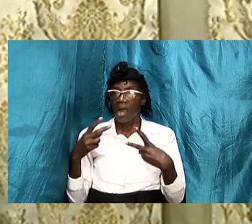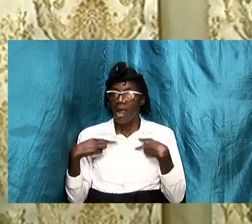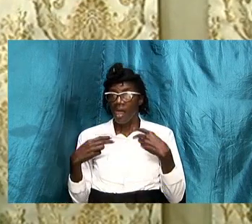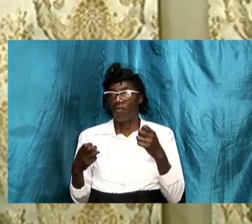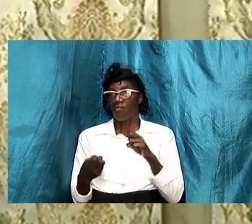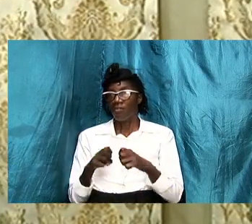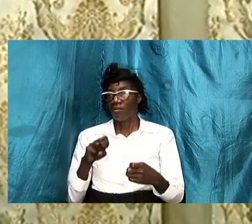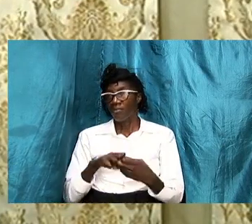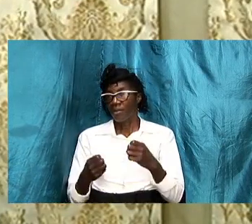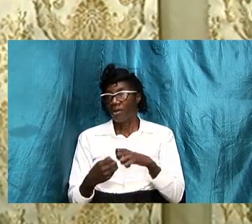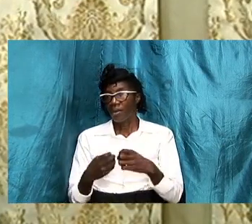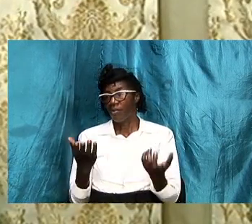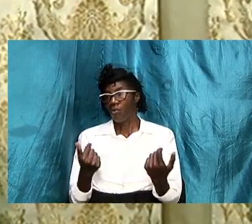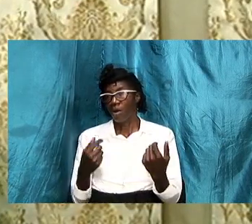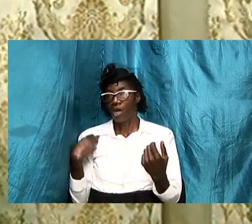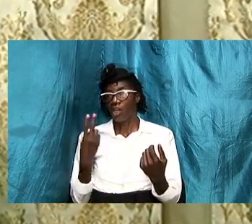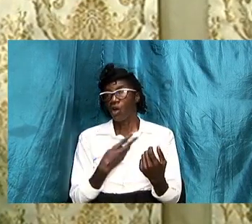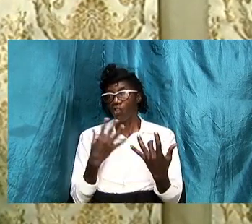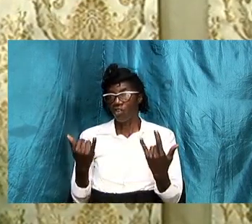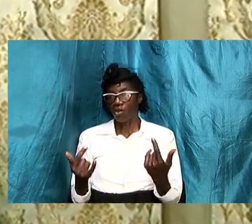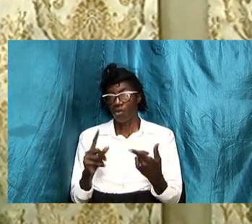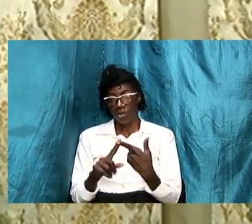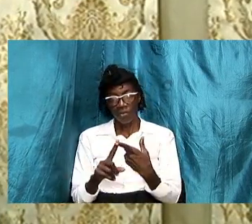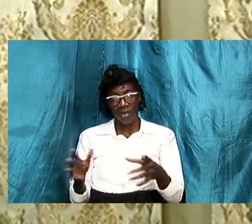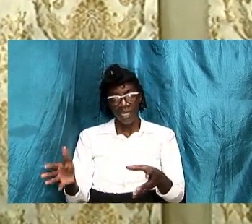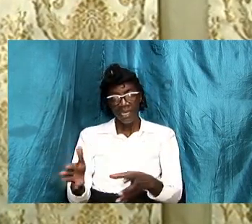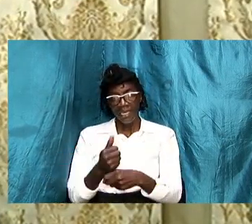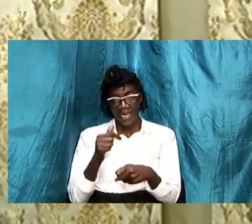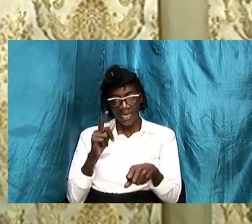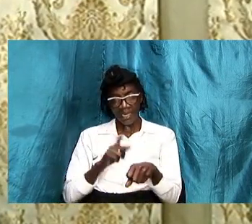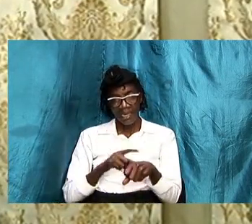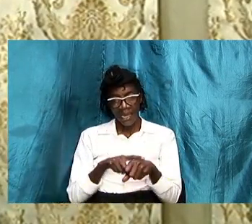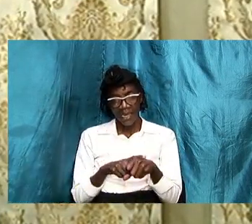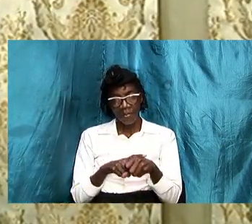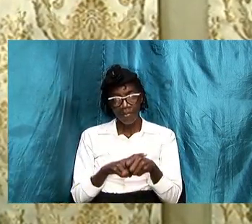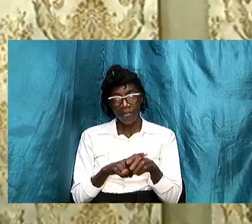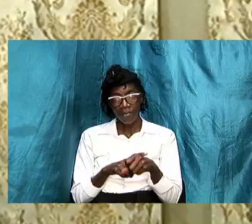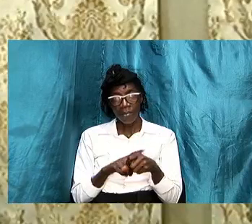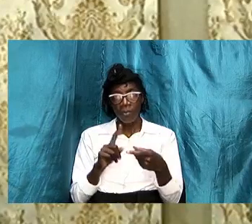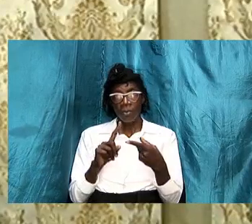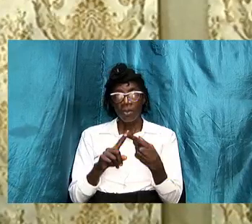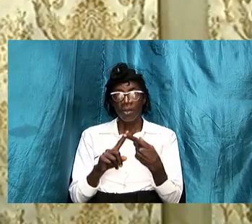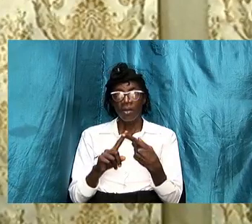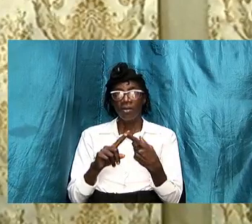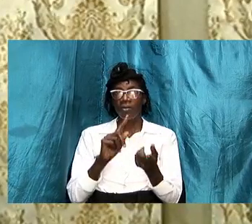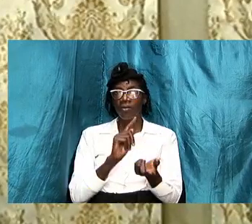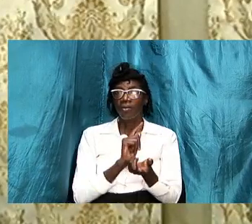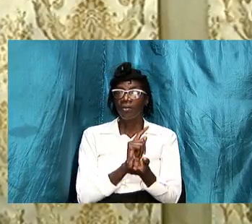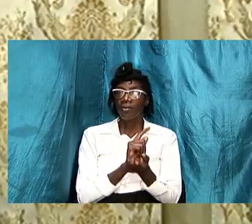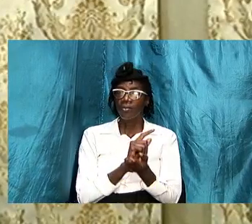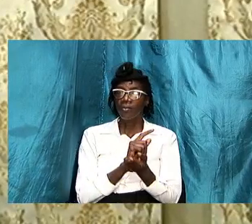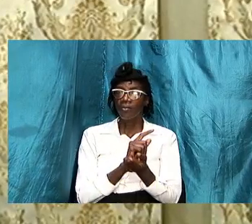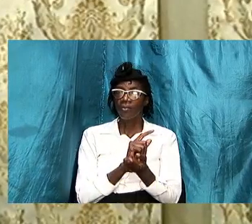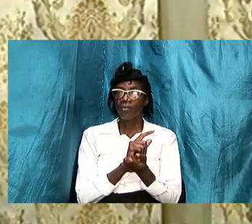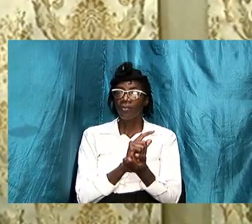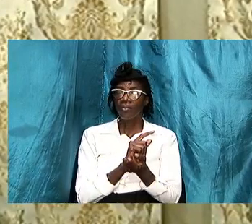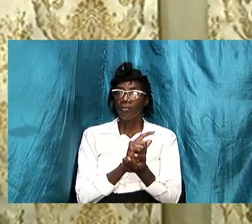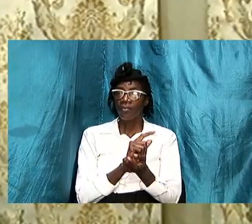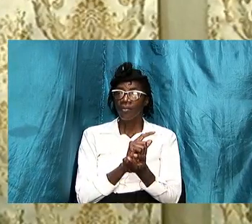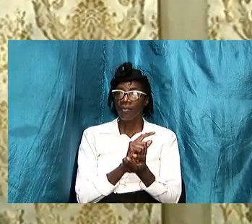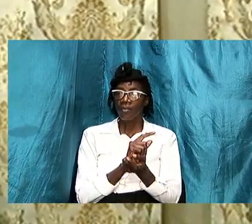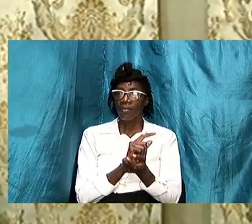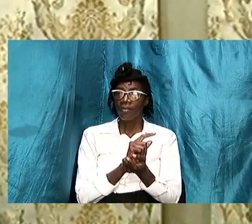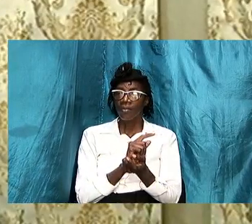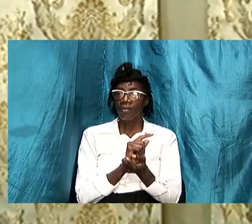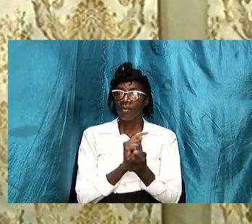so i want us now to take time out and turn again because as we said last week we can look